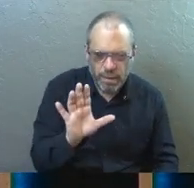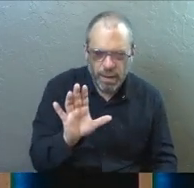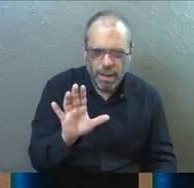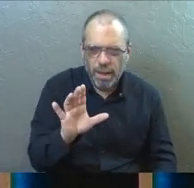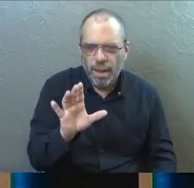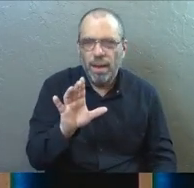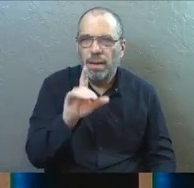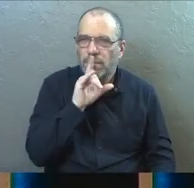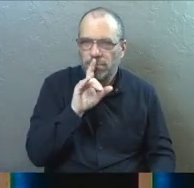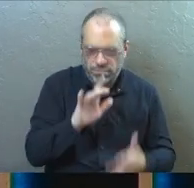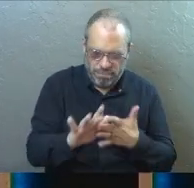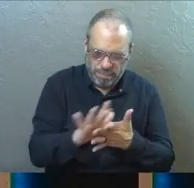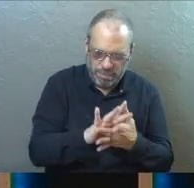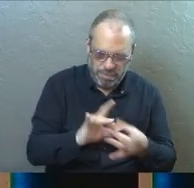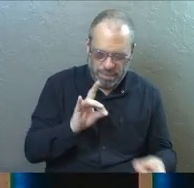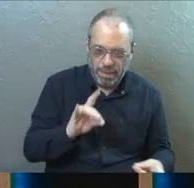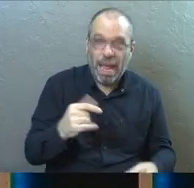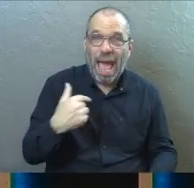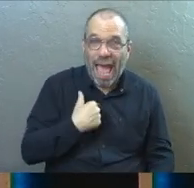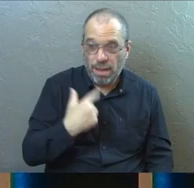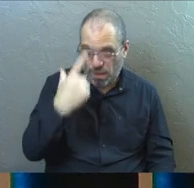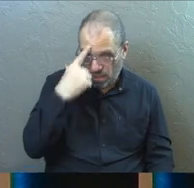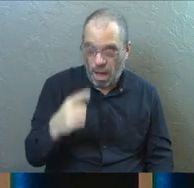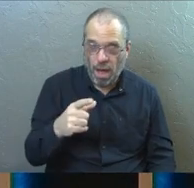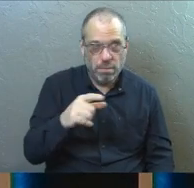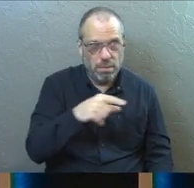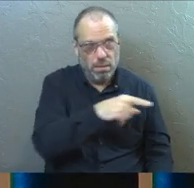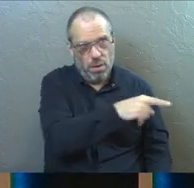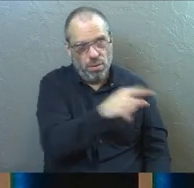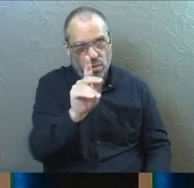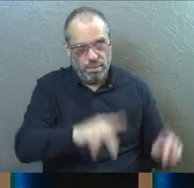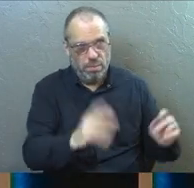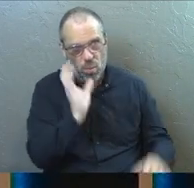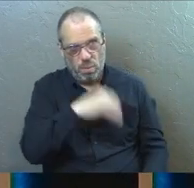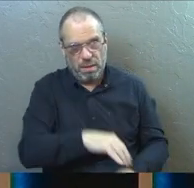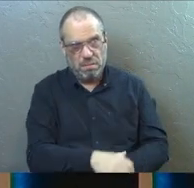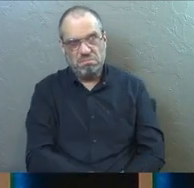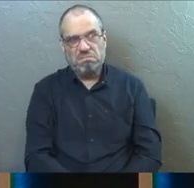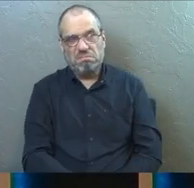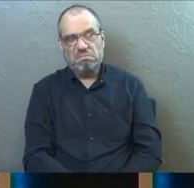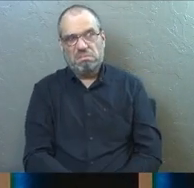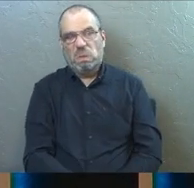We didn't talk about the Spirit. And we thought those people, those people were weird.